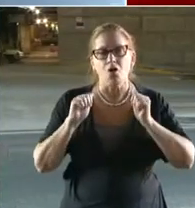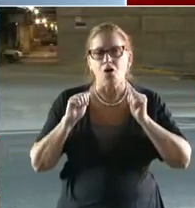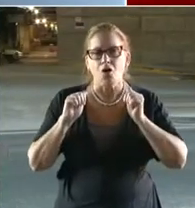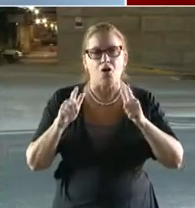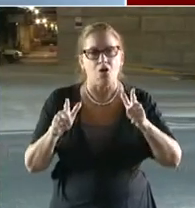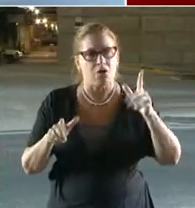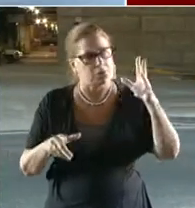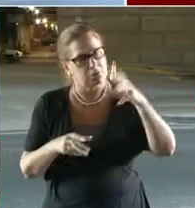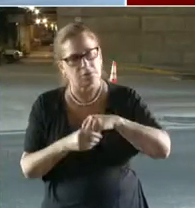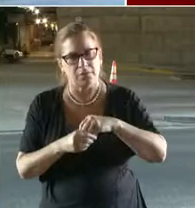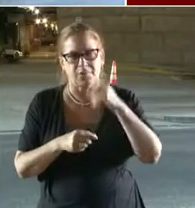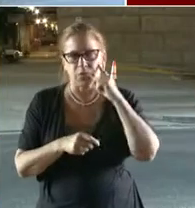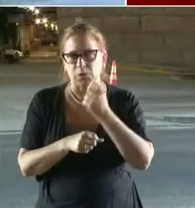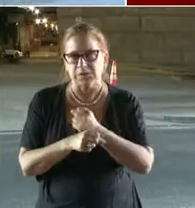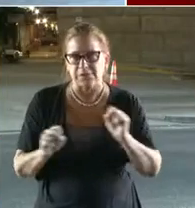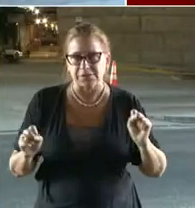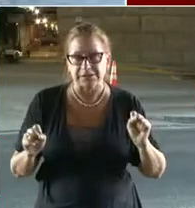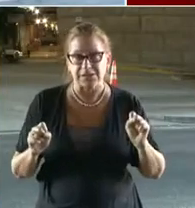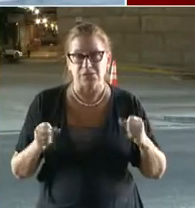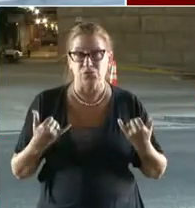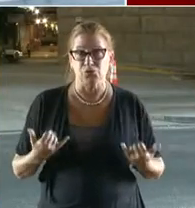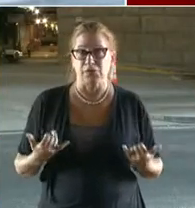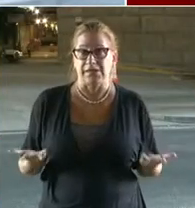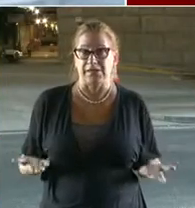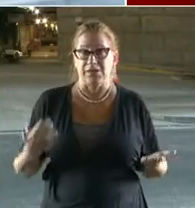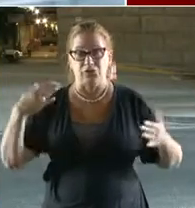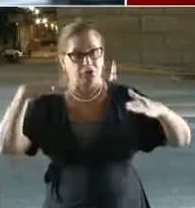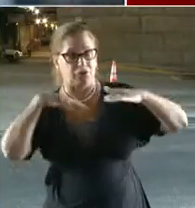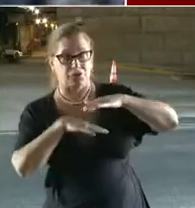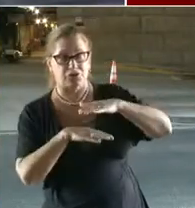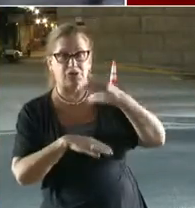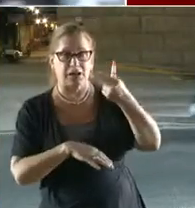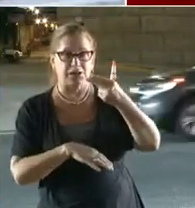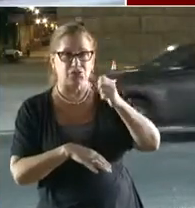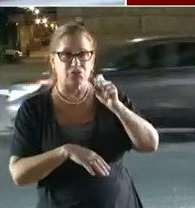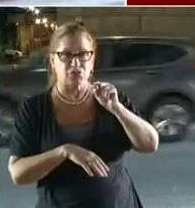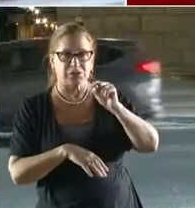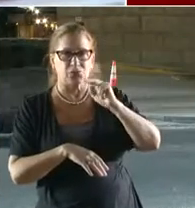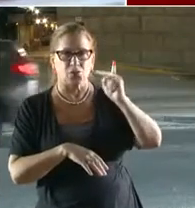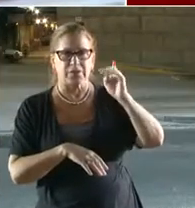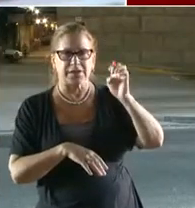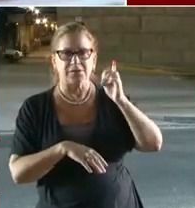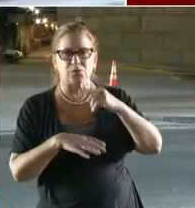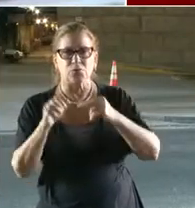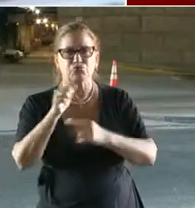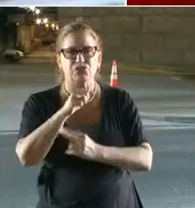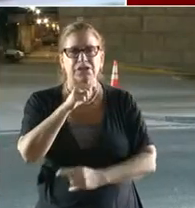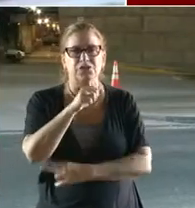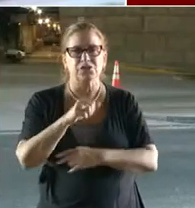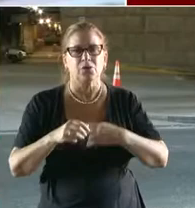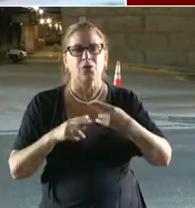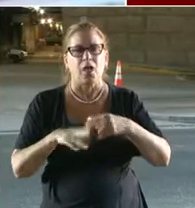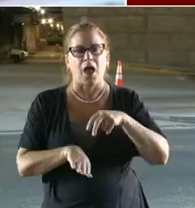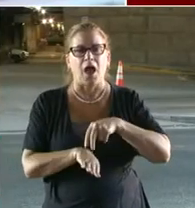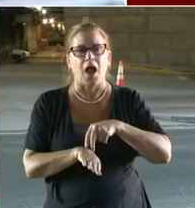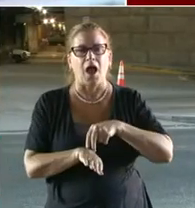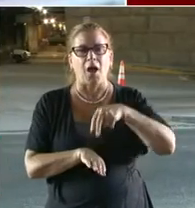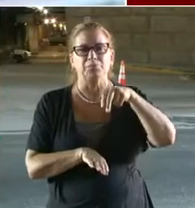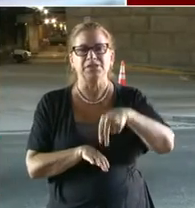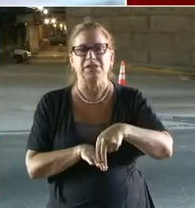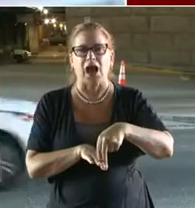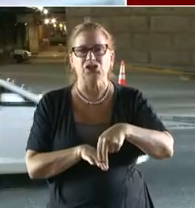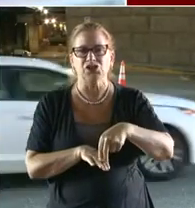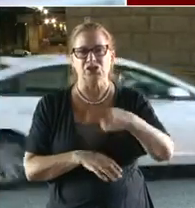Today we are here at the 8th Street Northeast East Bridge, also known as the Hopscotch Bridge. Thanks to Mayor Bowser's commitment to